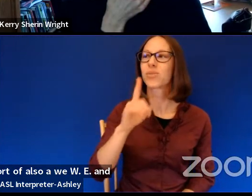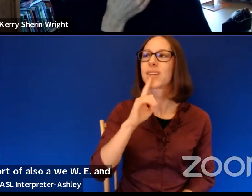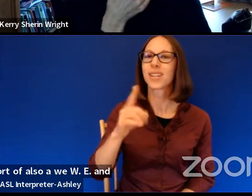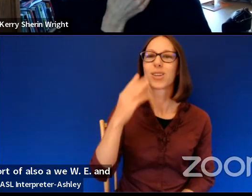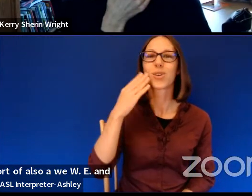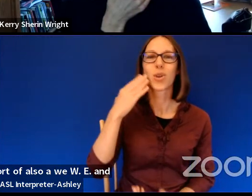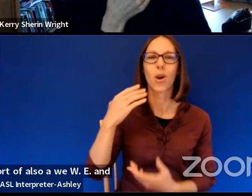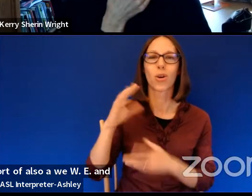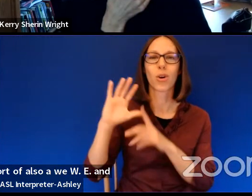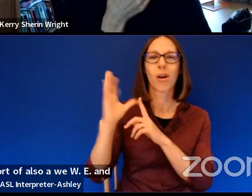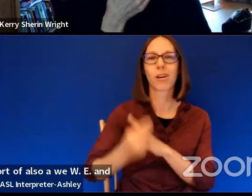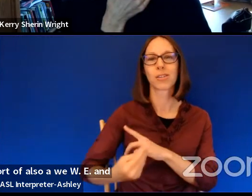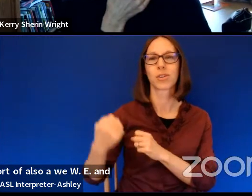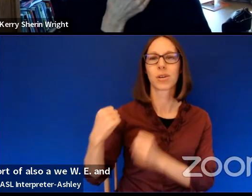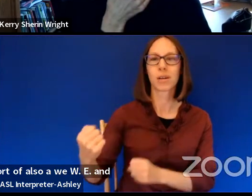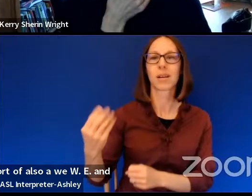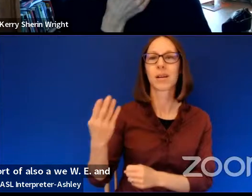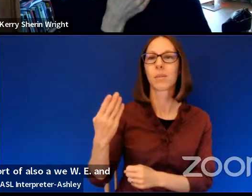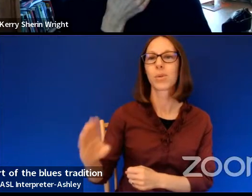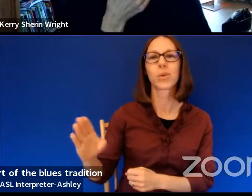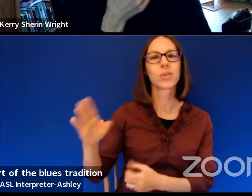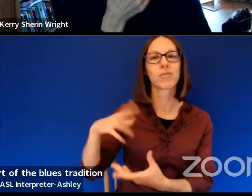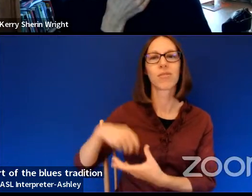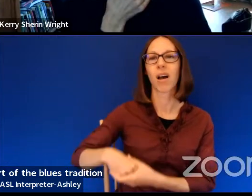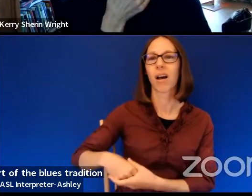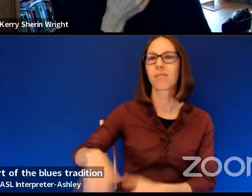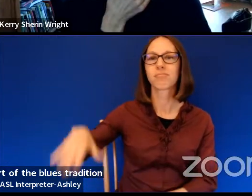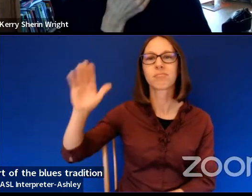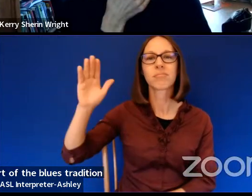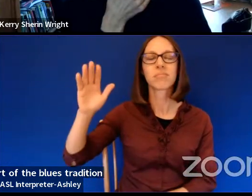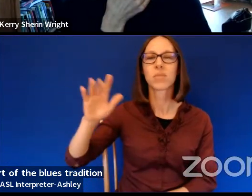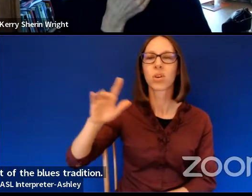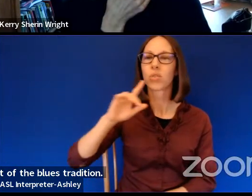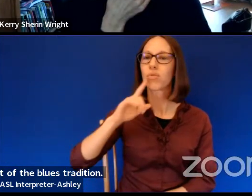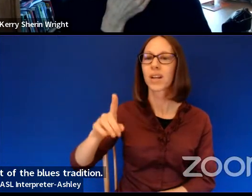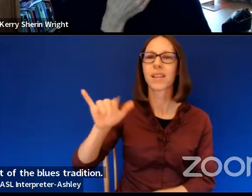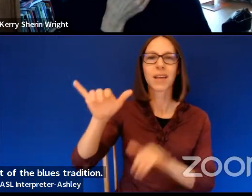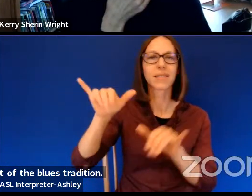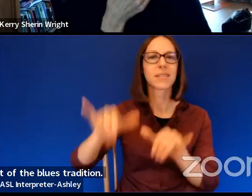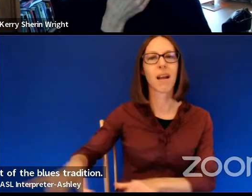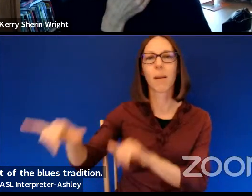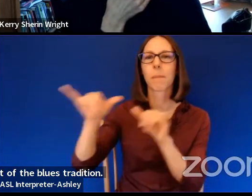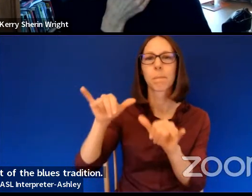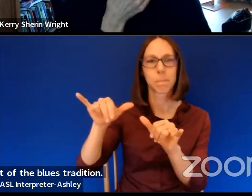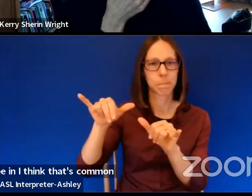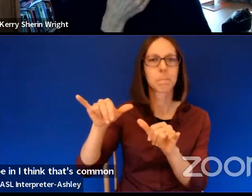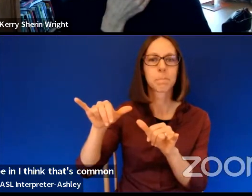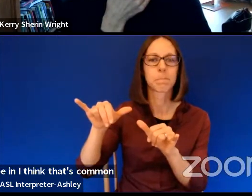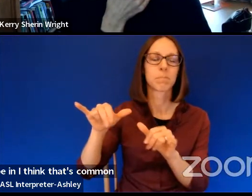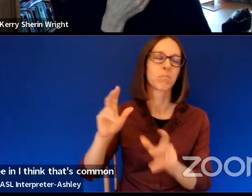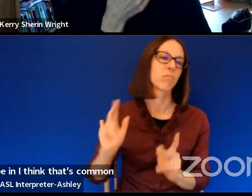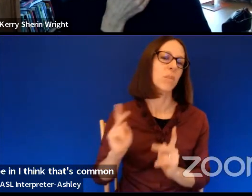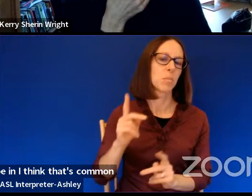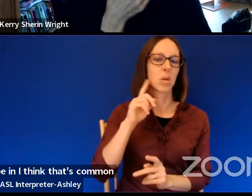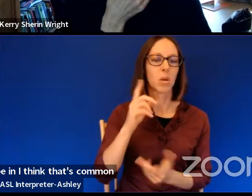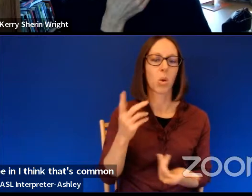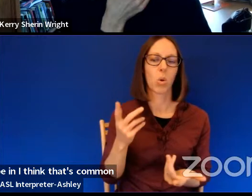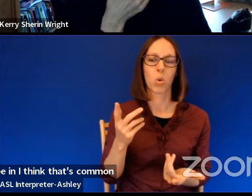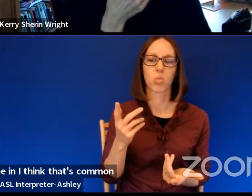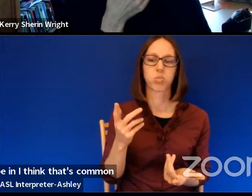I found myself fortunate to be in. And I think that's common. Like I'm, you know, people say, you know,